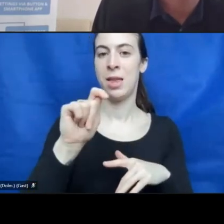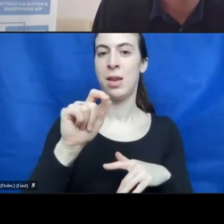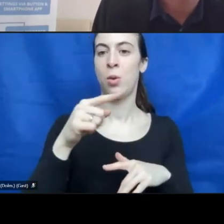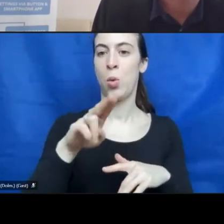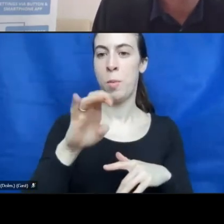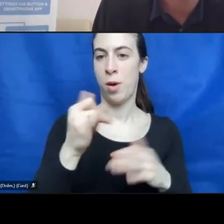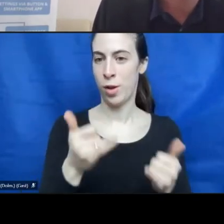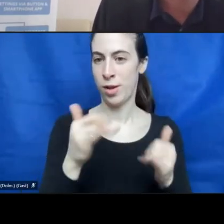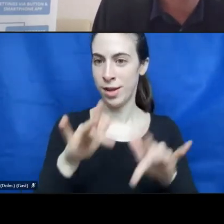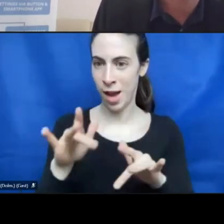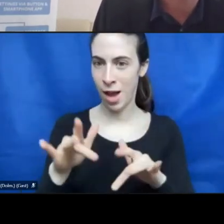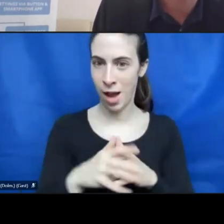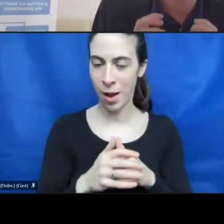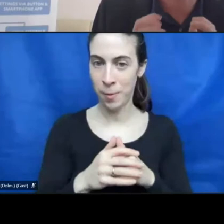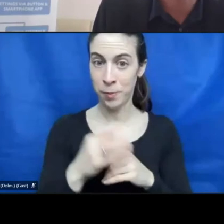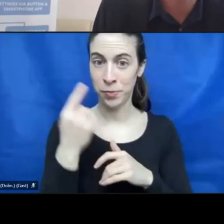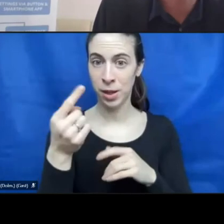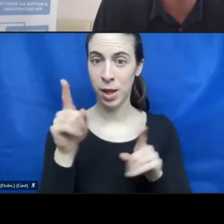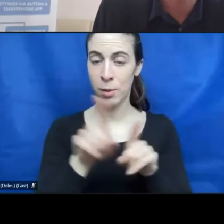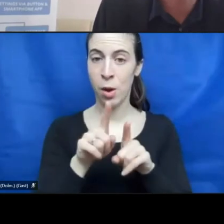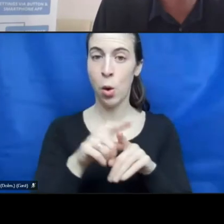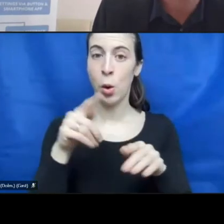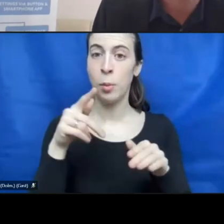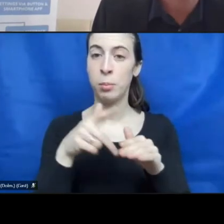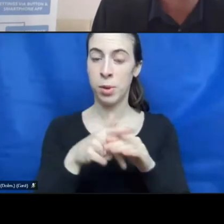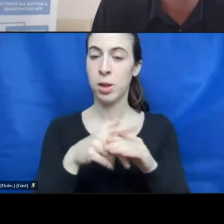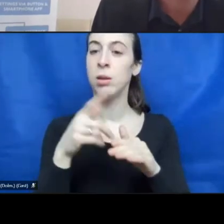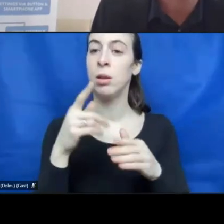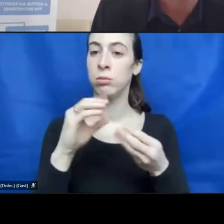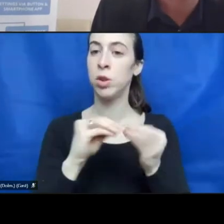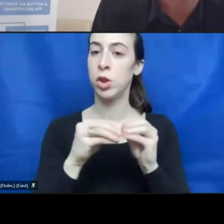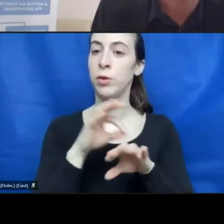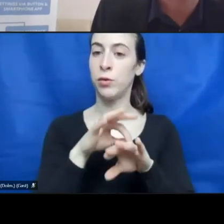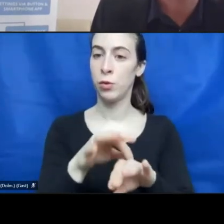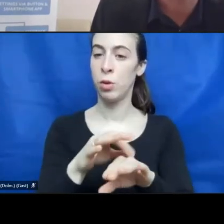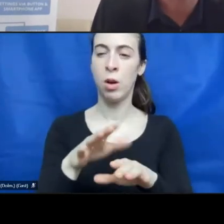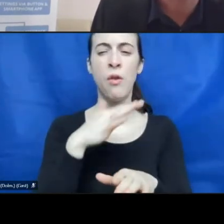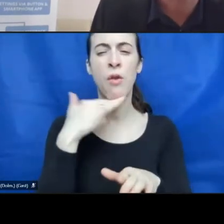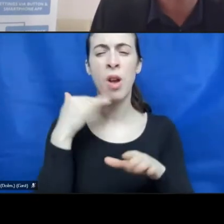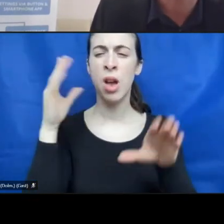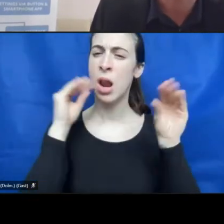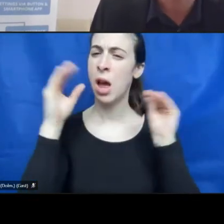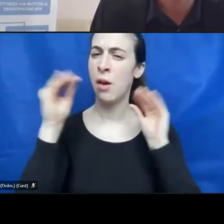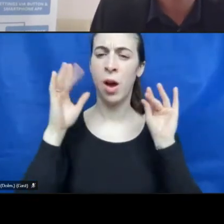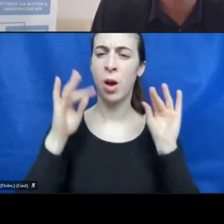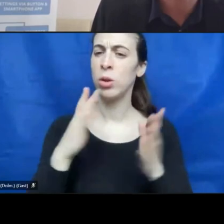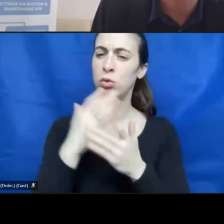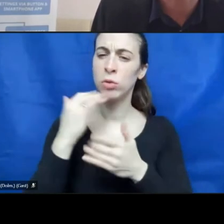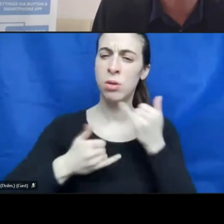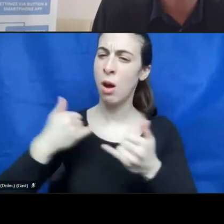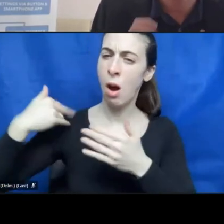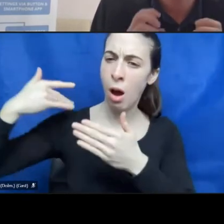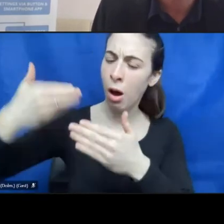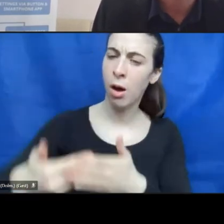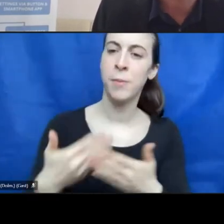a disabled entrepreneur with experience for years. And I ask him to just spend